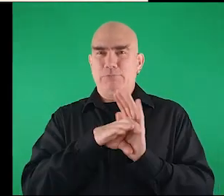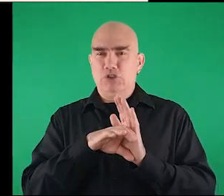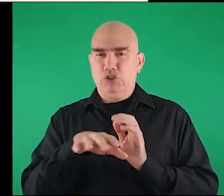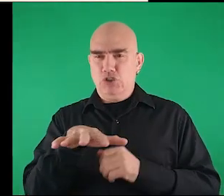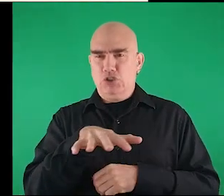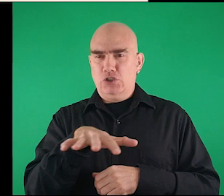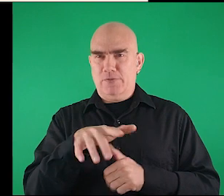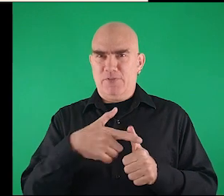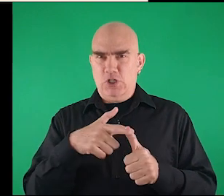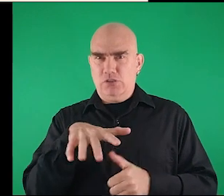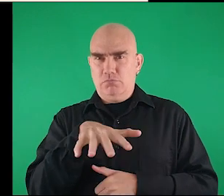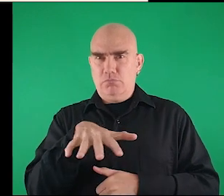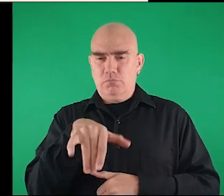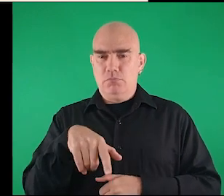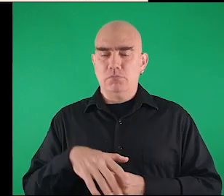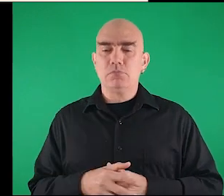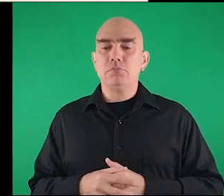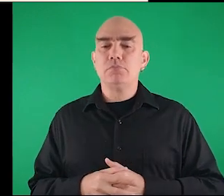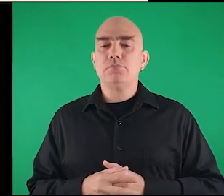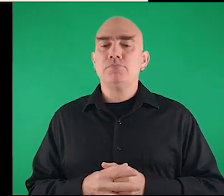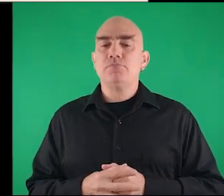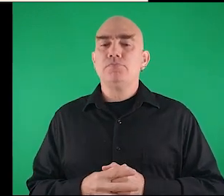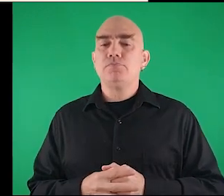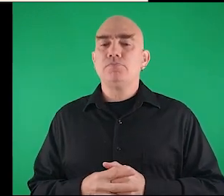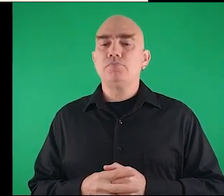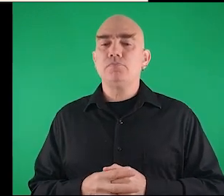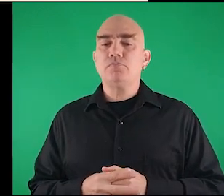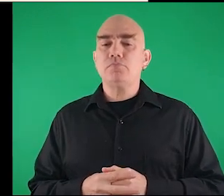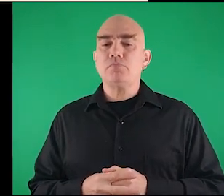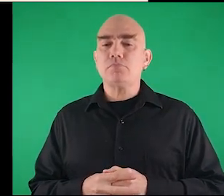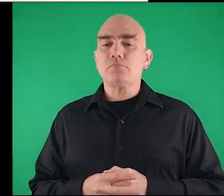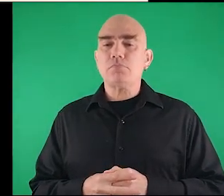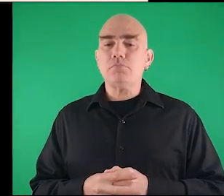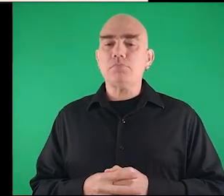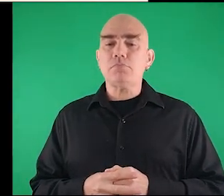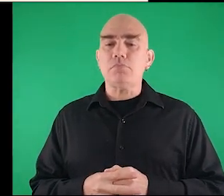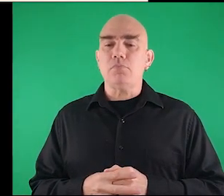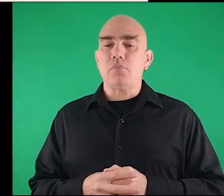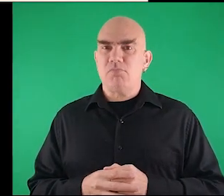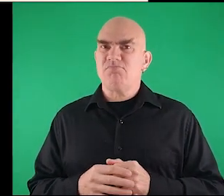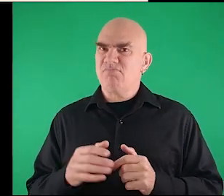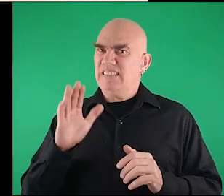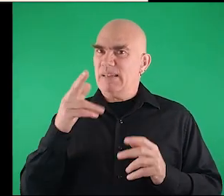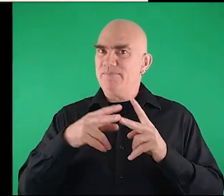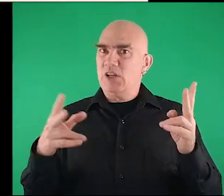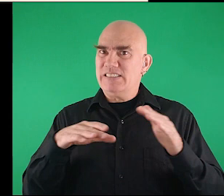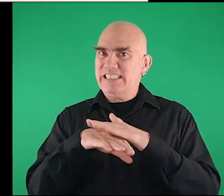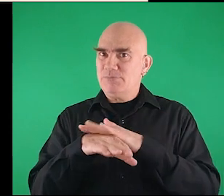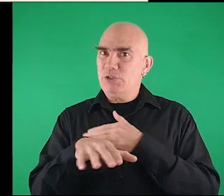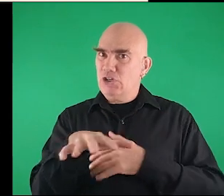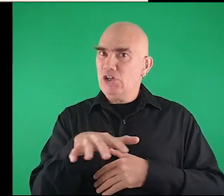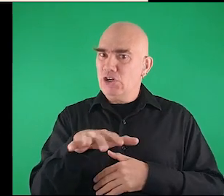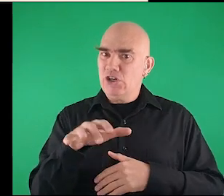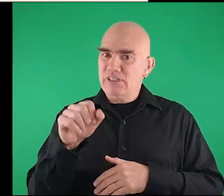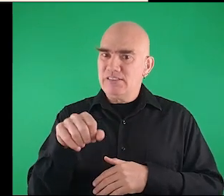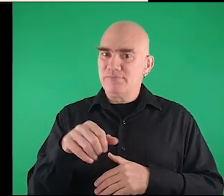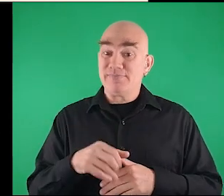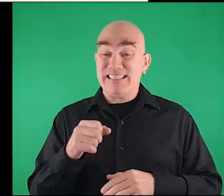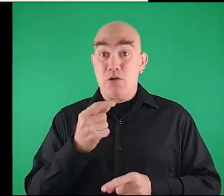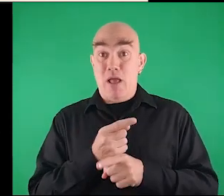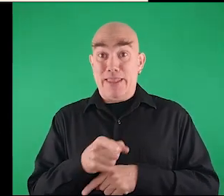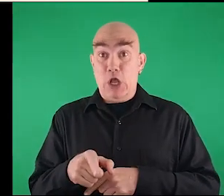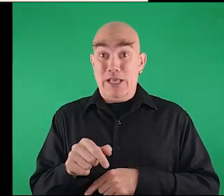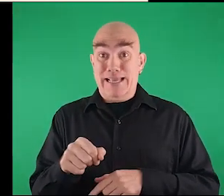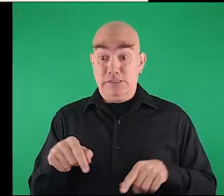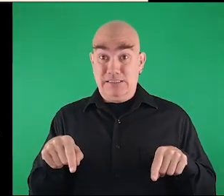zone of that image. It's very accessible there. Yes.